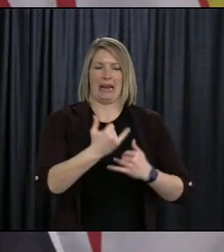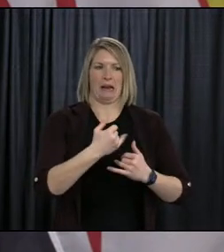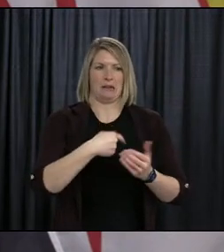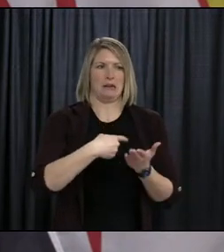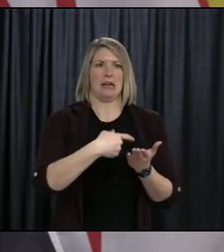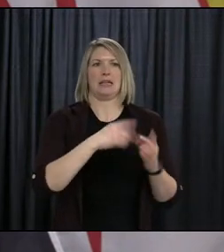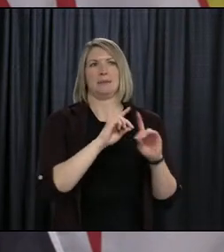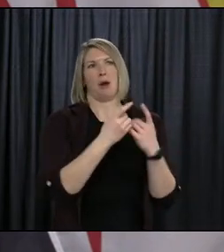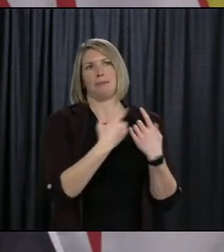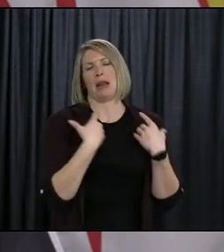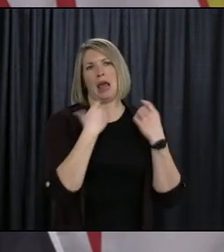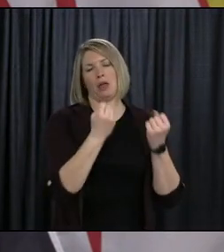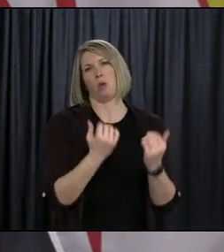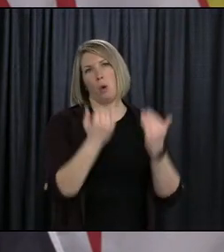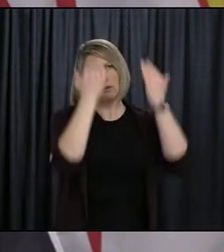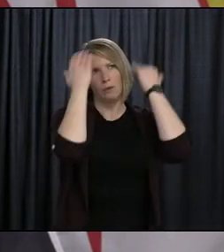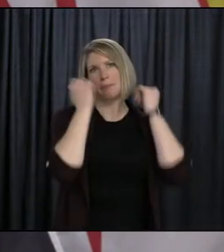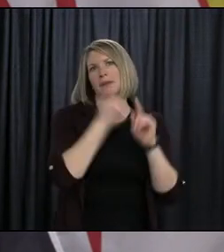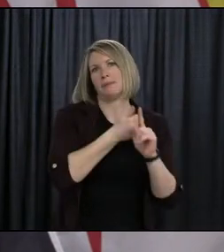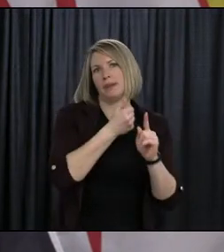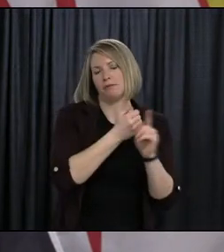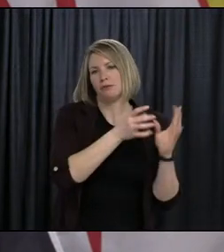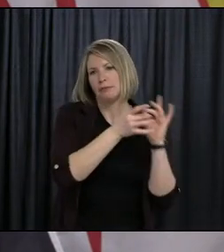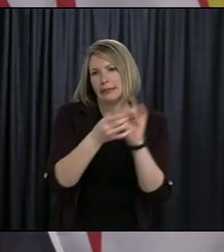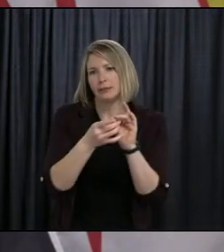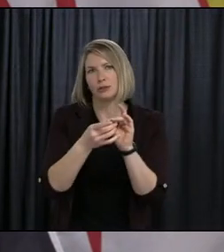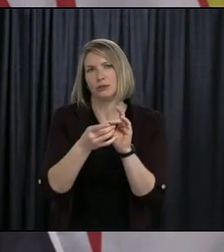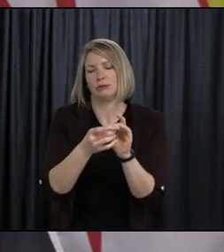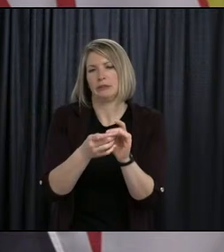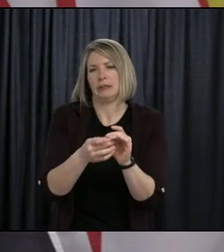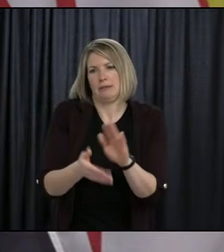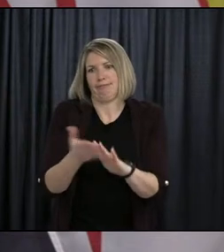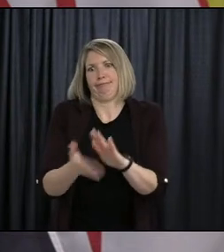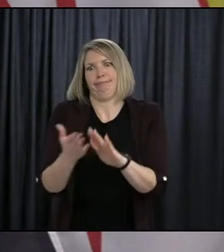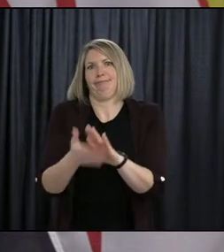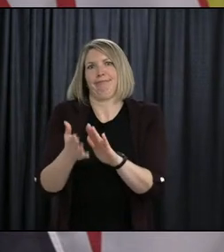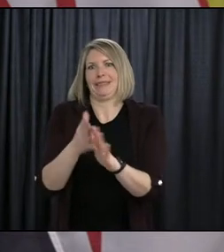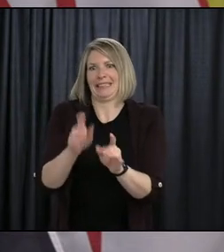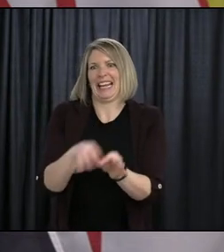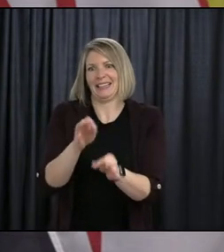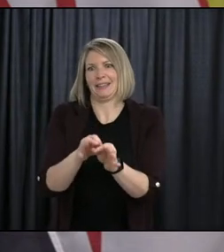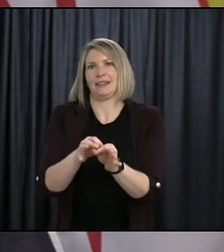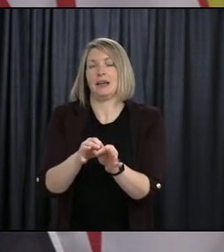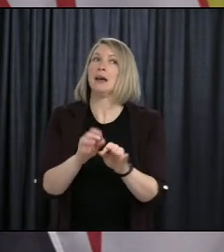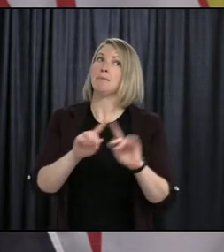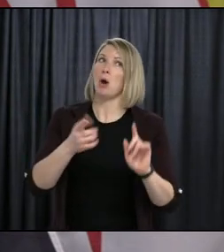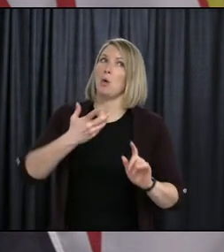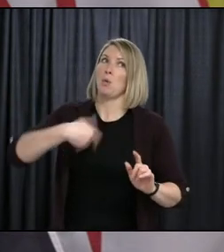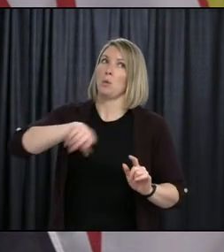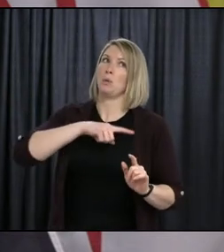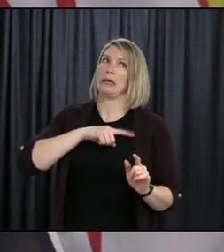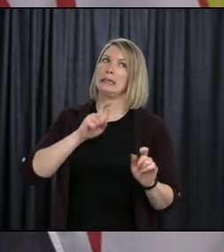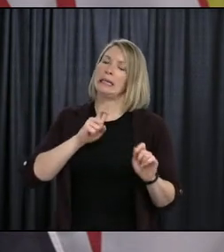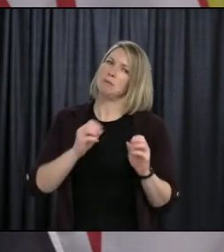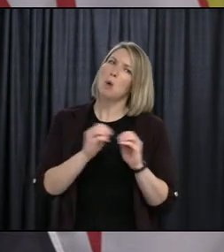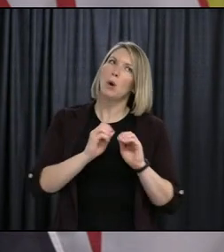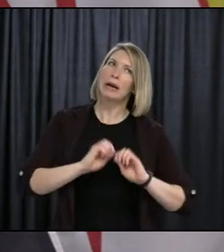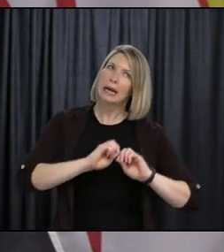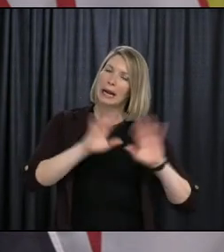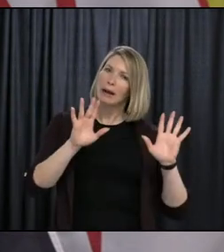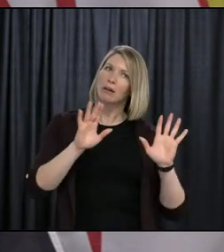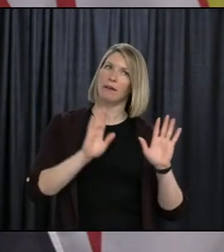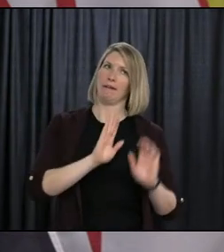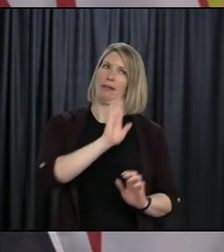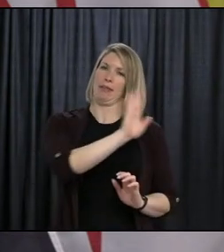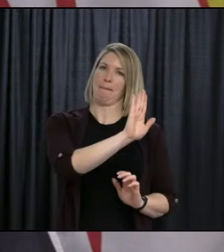and dealing with the issue of the pandemic itself. Those questions need to be clarified in order for us to confirm